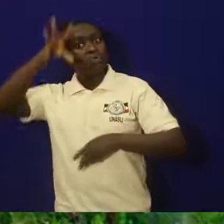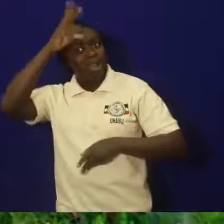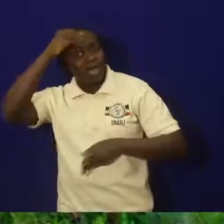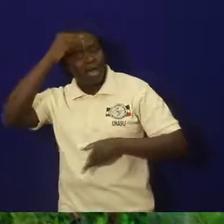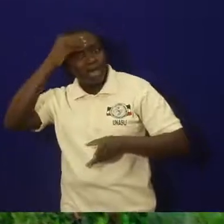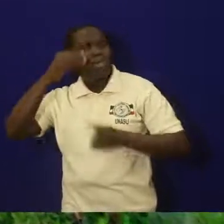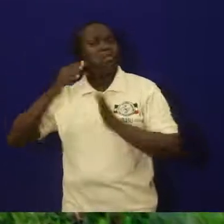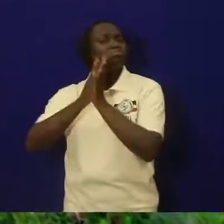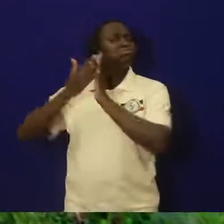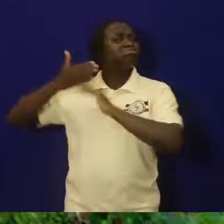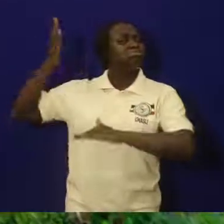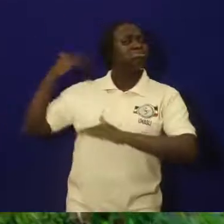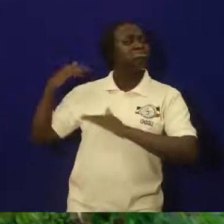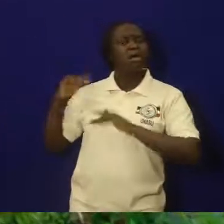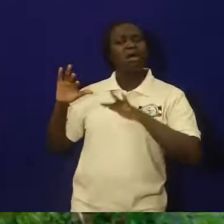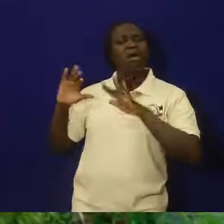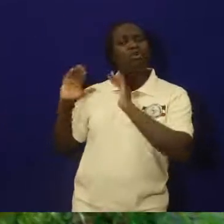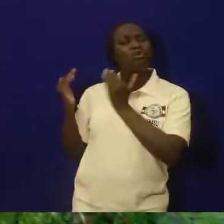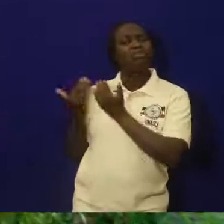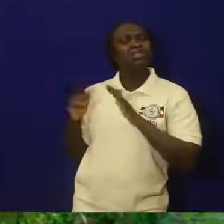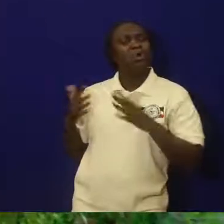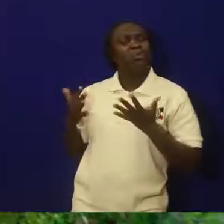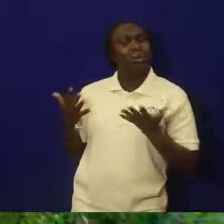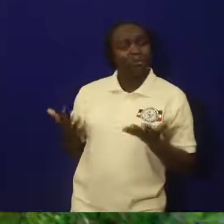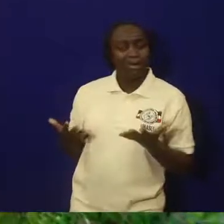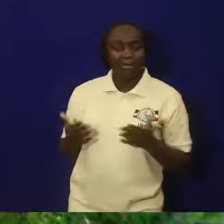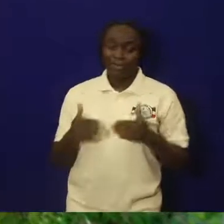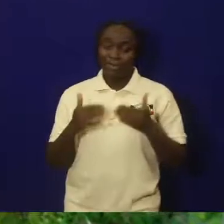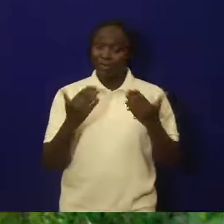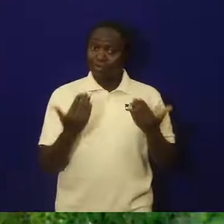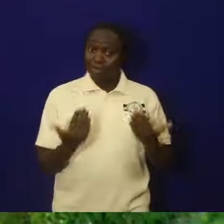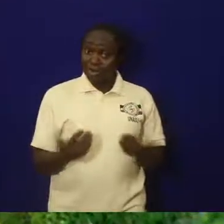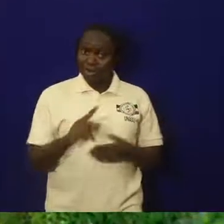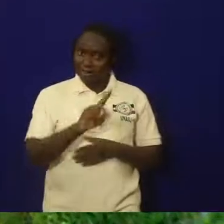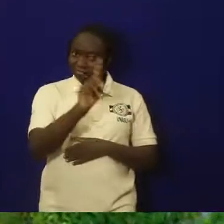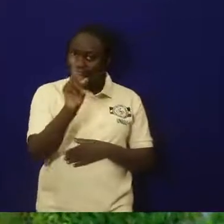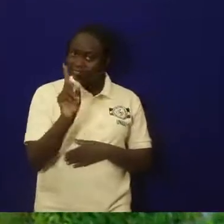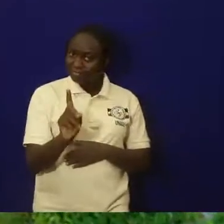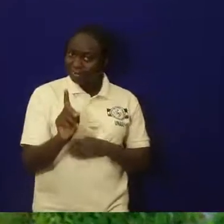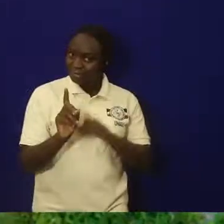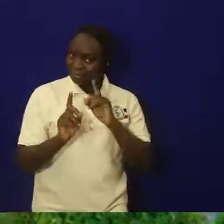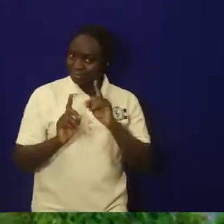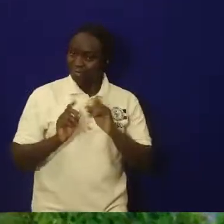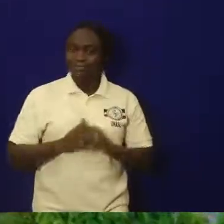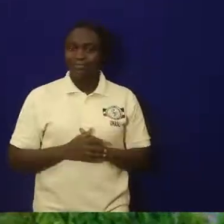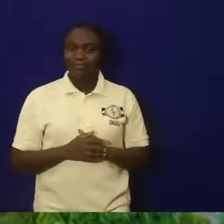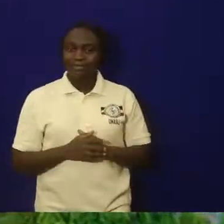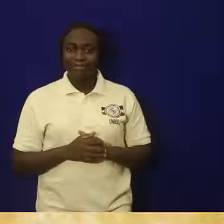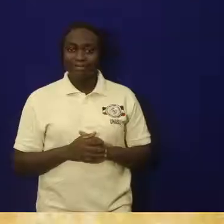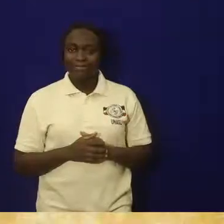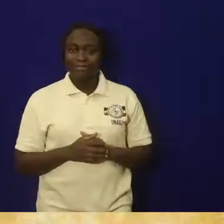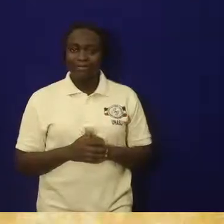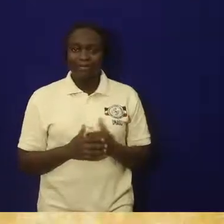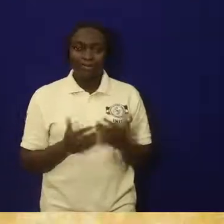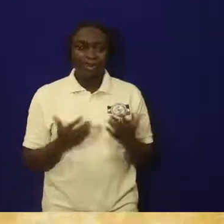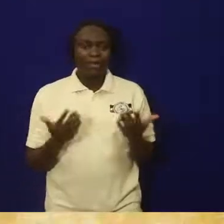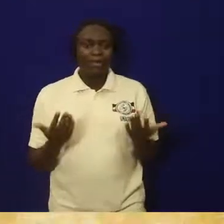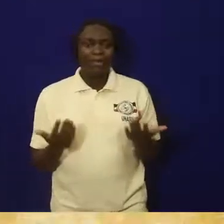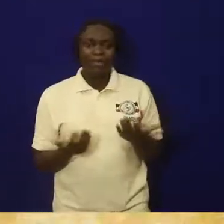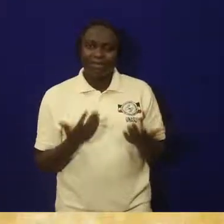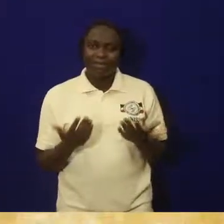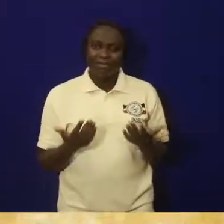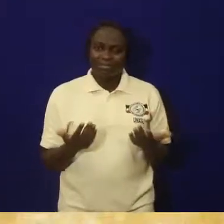those ancient communities lived. So, the question is, do we